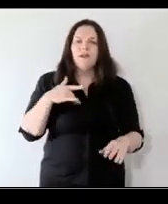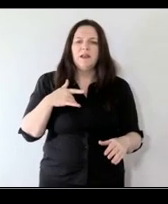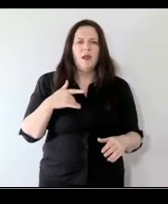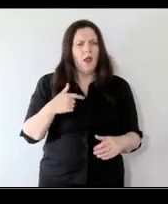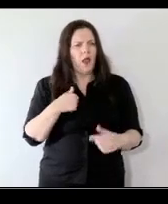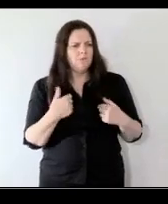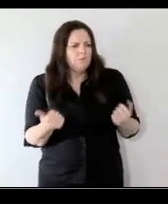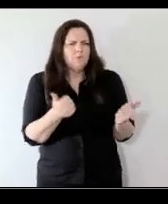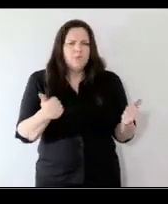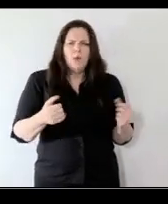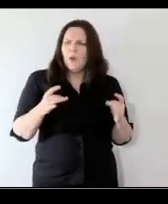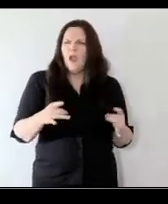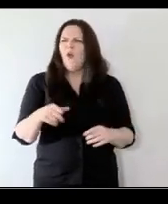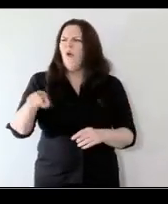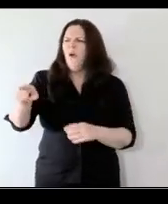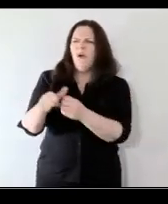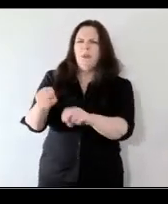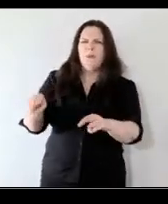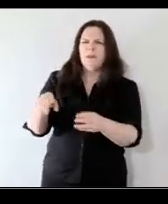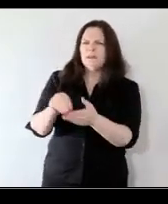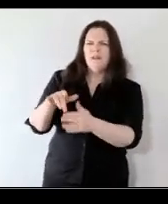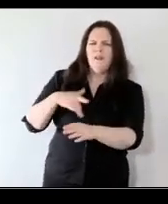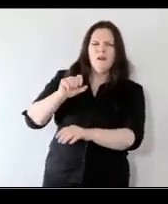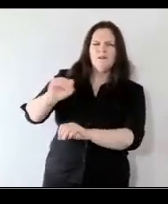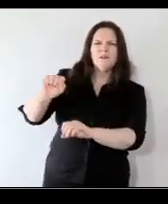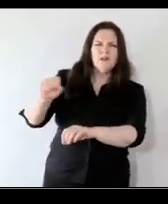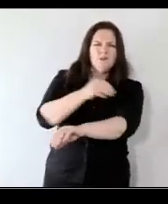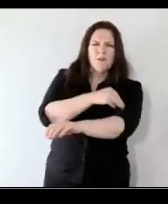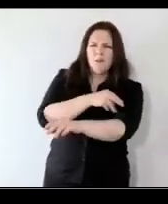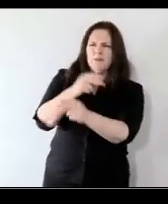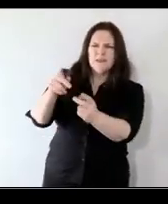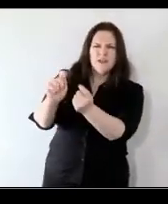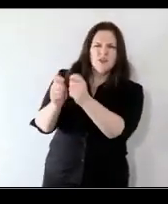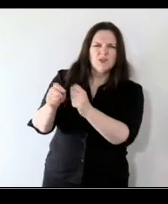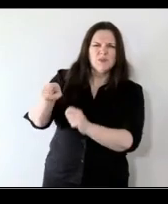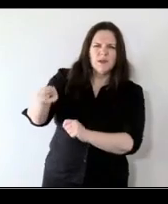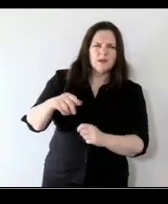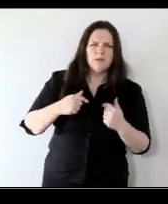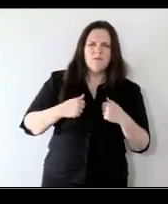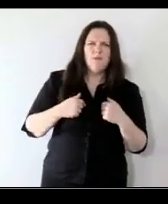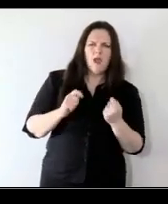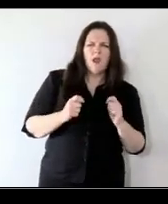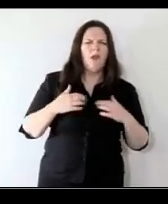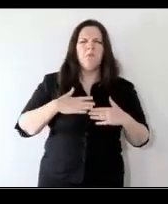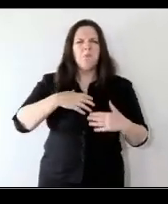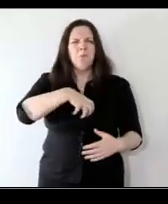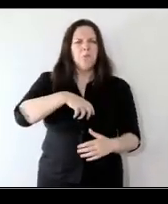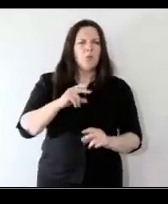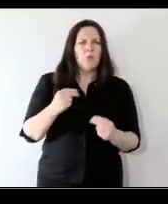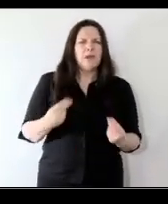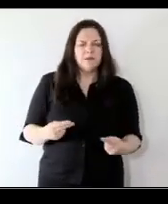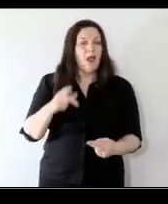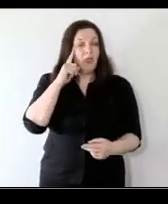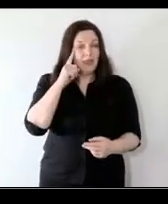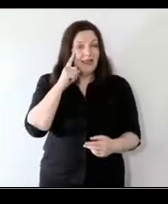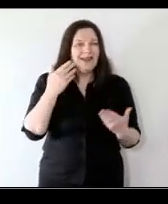that they were doing okay or it was other people's lives that that that needed adjustment and not theirs i i think we've